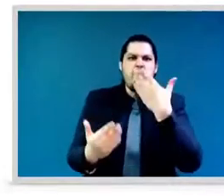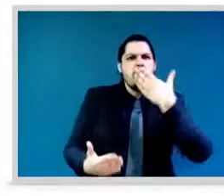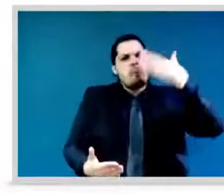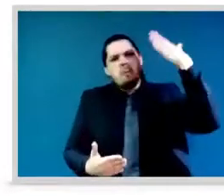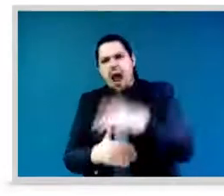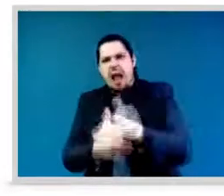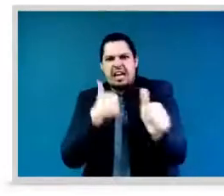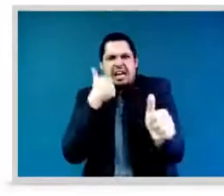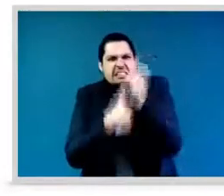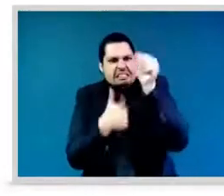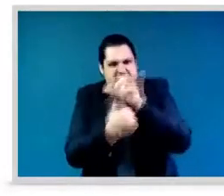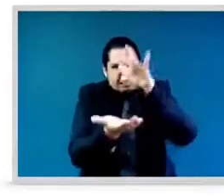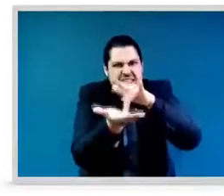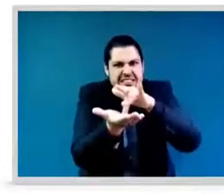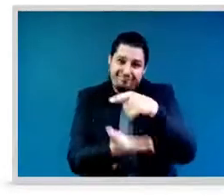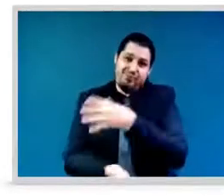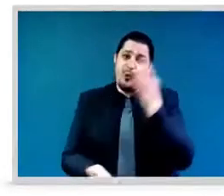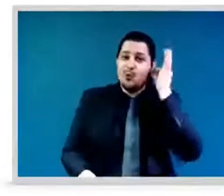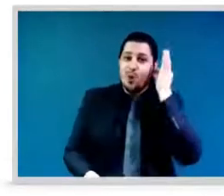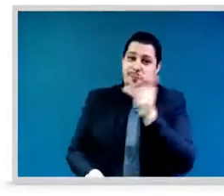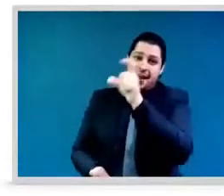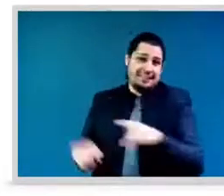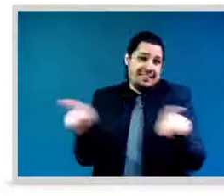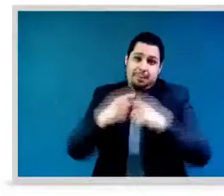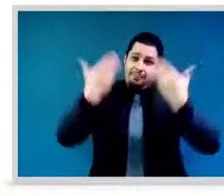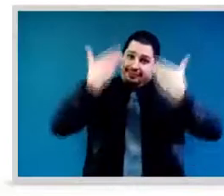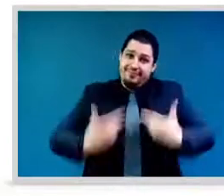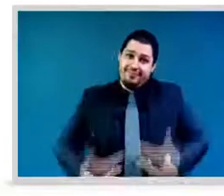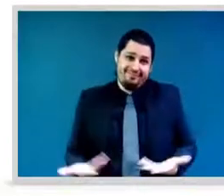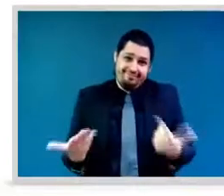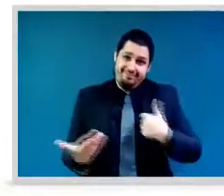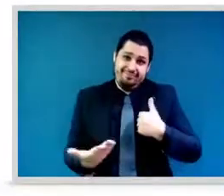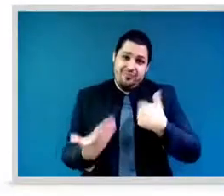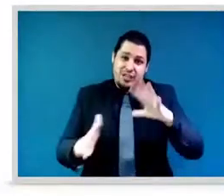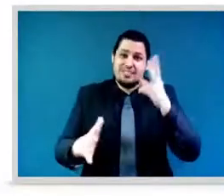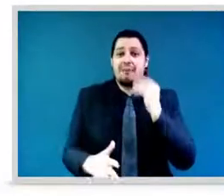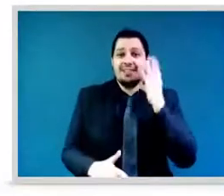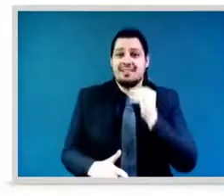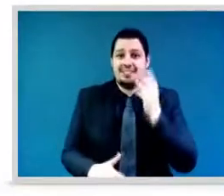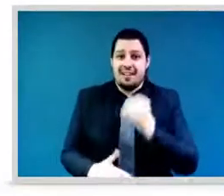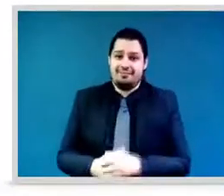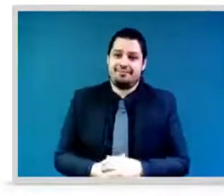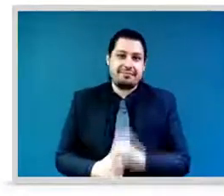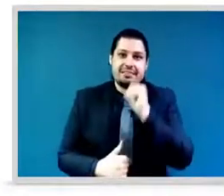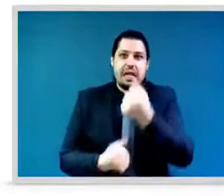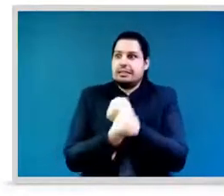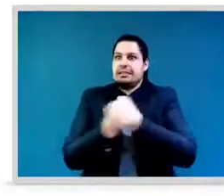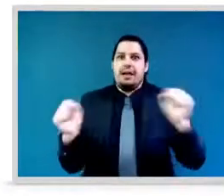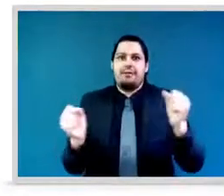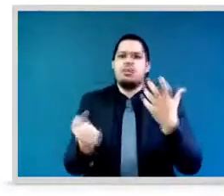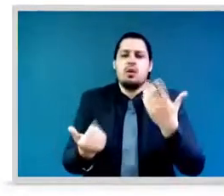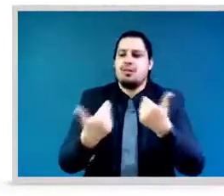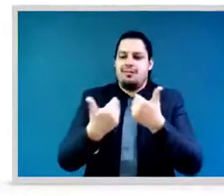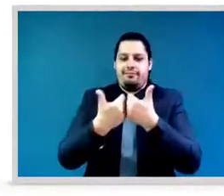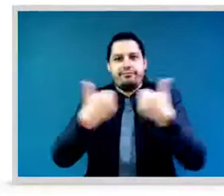me and others. So how are we going to make sure that we have a good intersection between gender equality, social